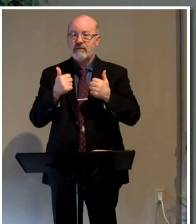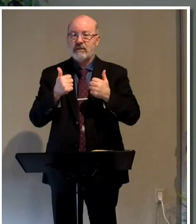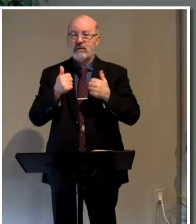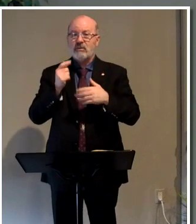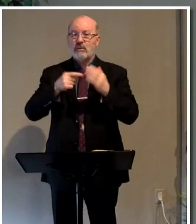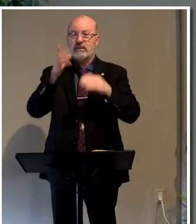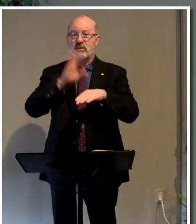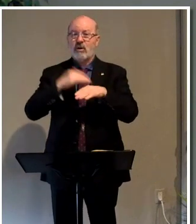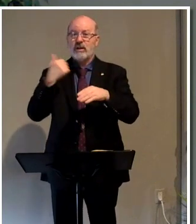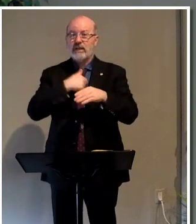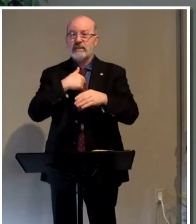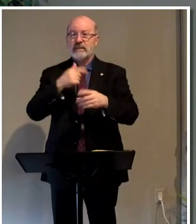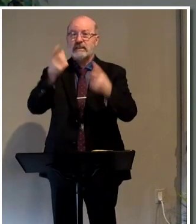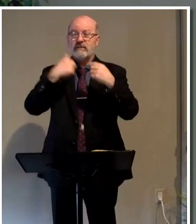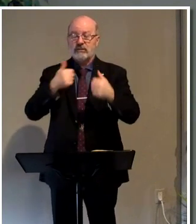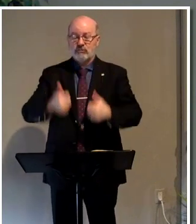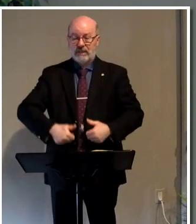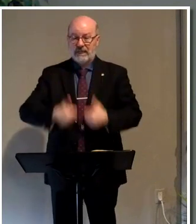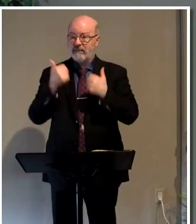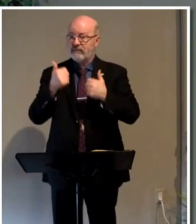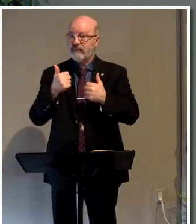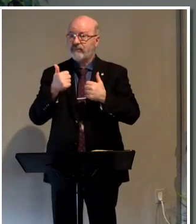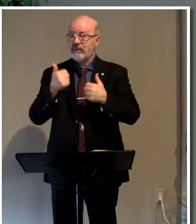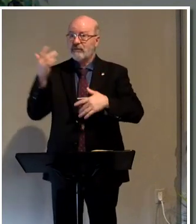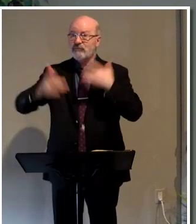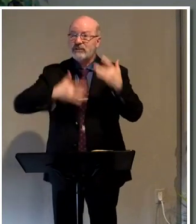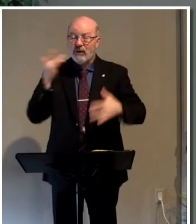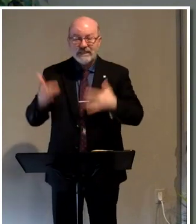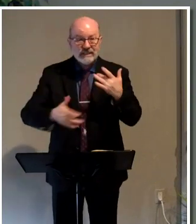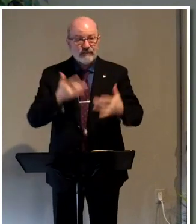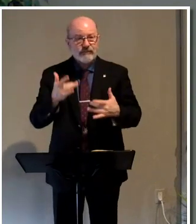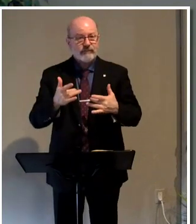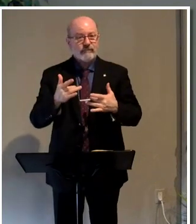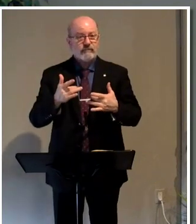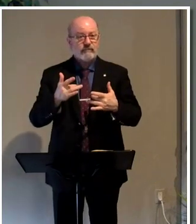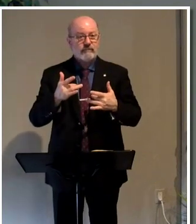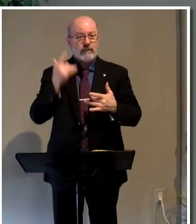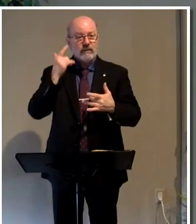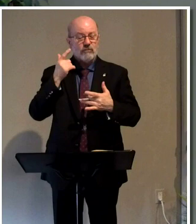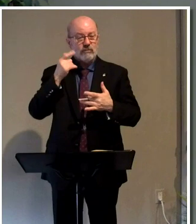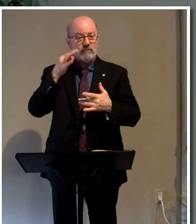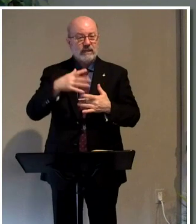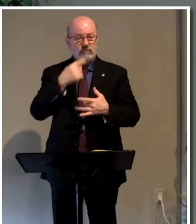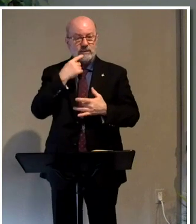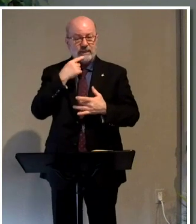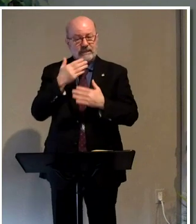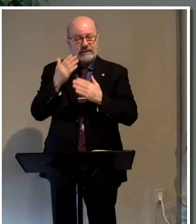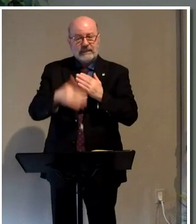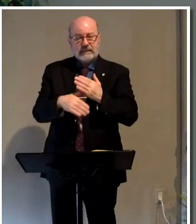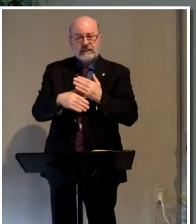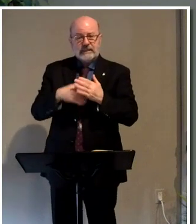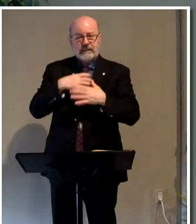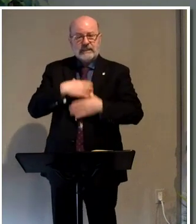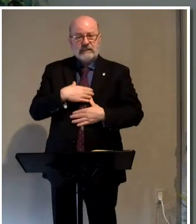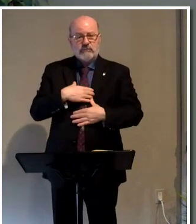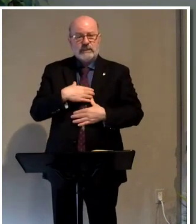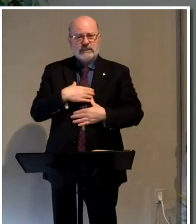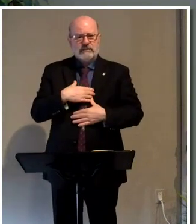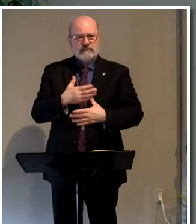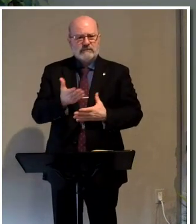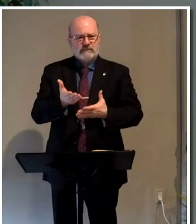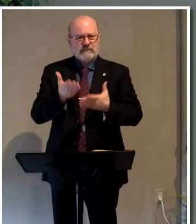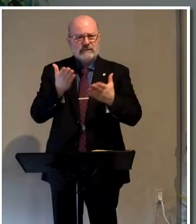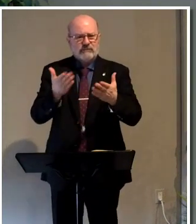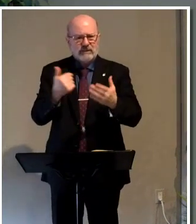us to live. He's given us what we need to live rejoicing. I think that's sort of what Pastor was saying at the end. He wished he could convey to us how